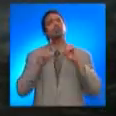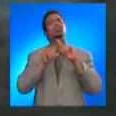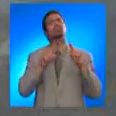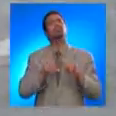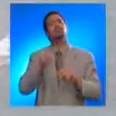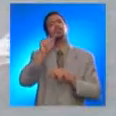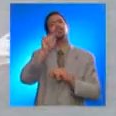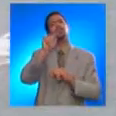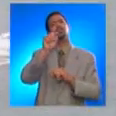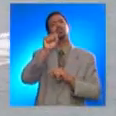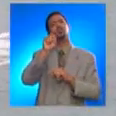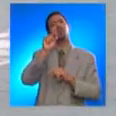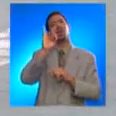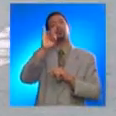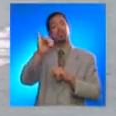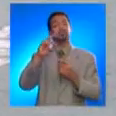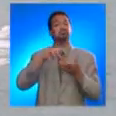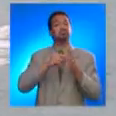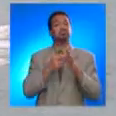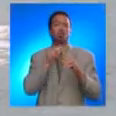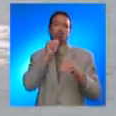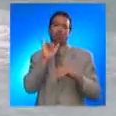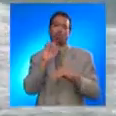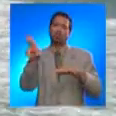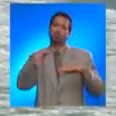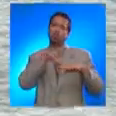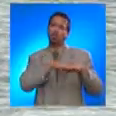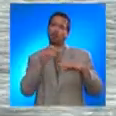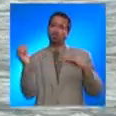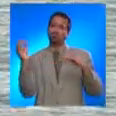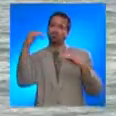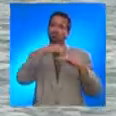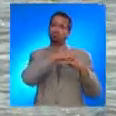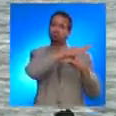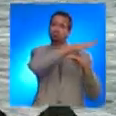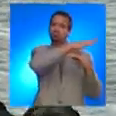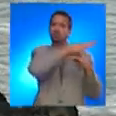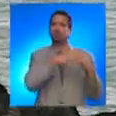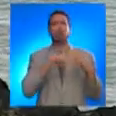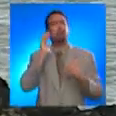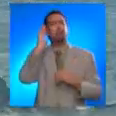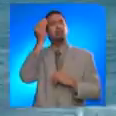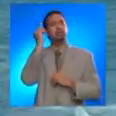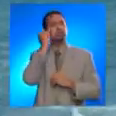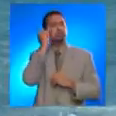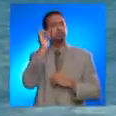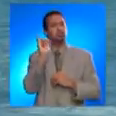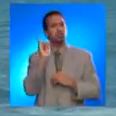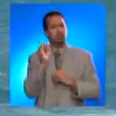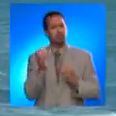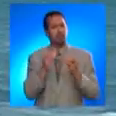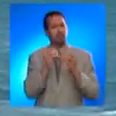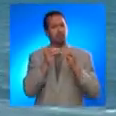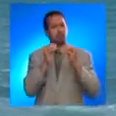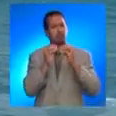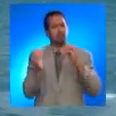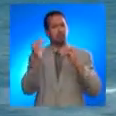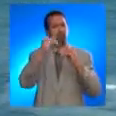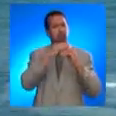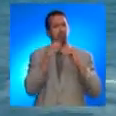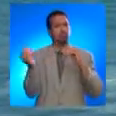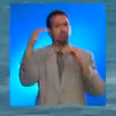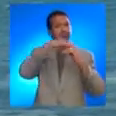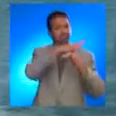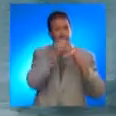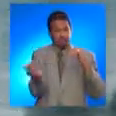Many tsunamis have waves that break differently than normal sea waves. Some present themselves as a quick rise in sea level or a sudden